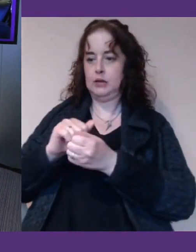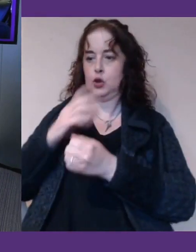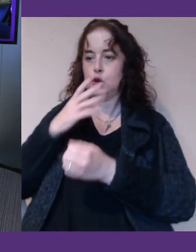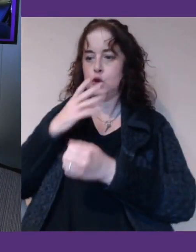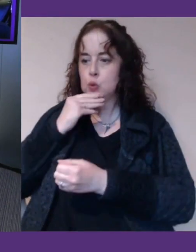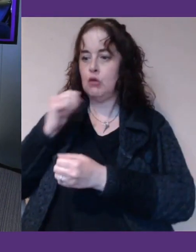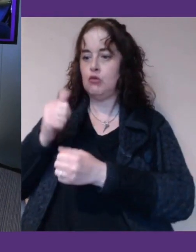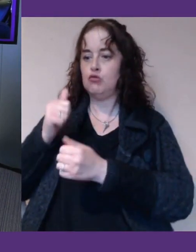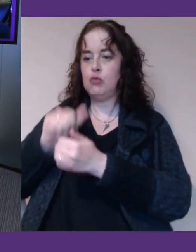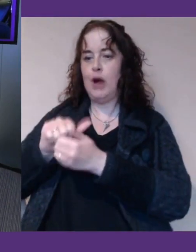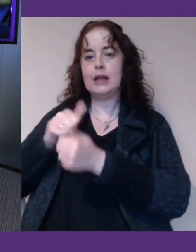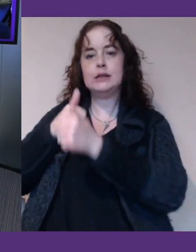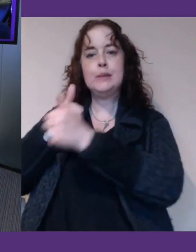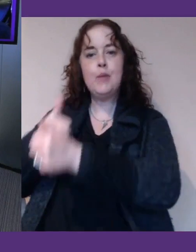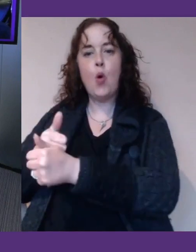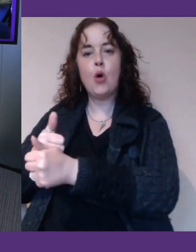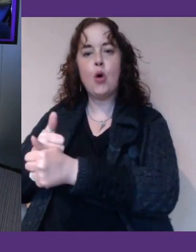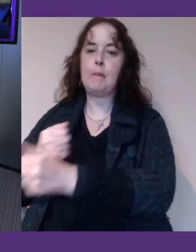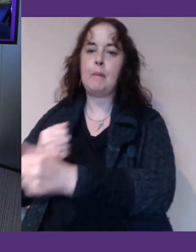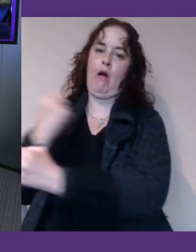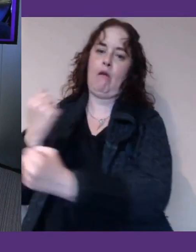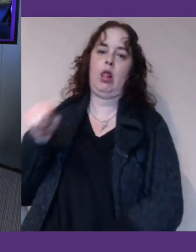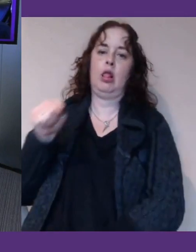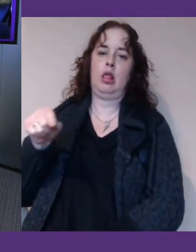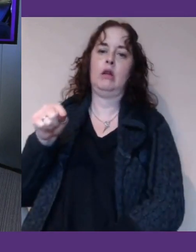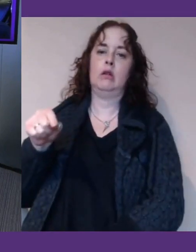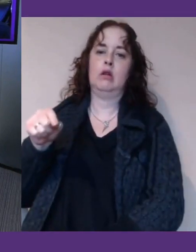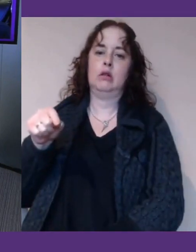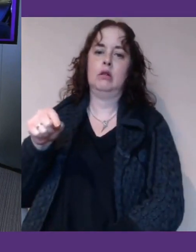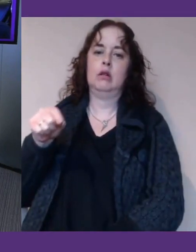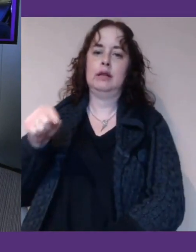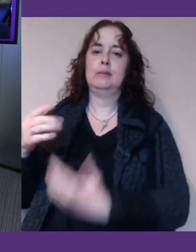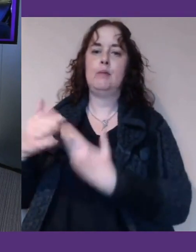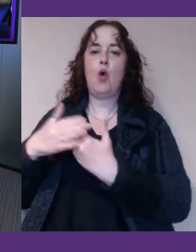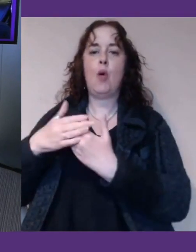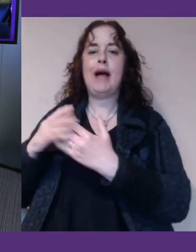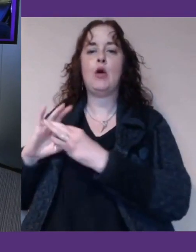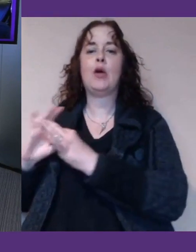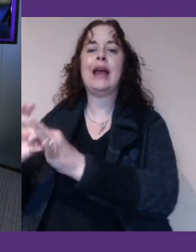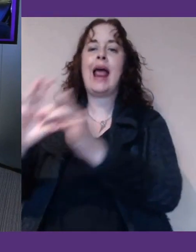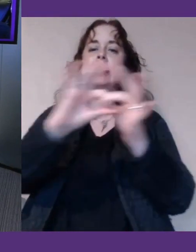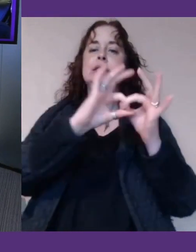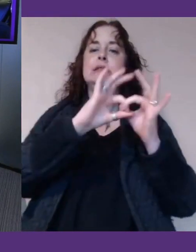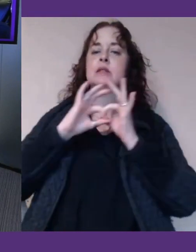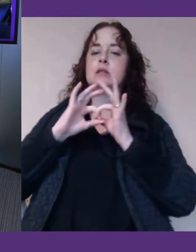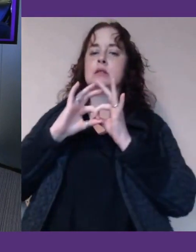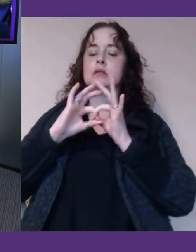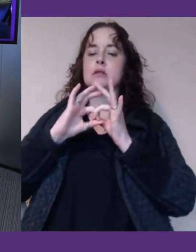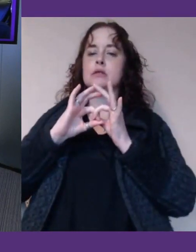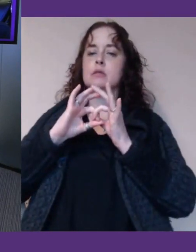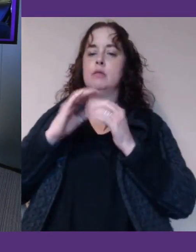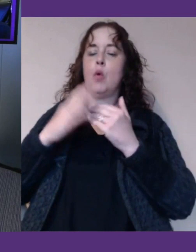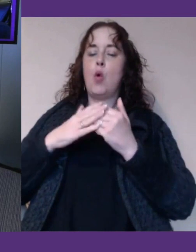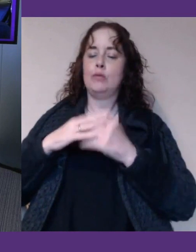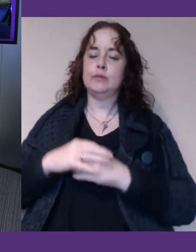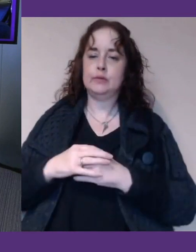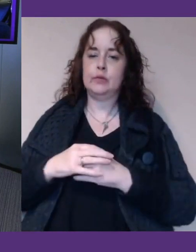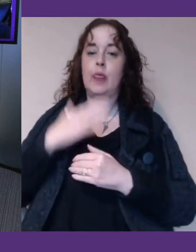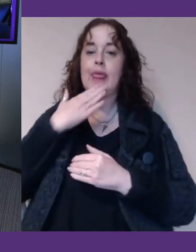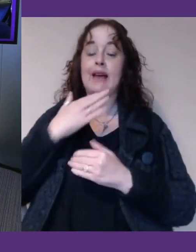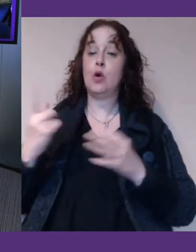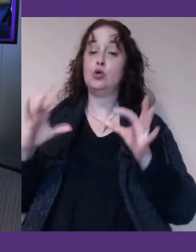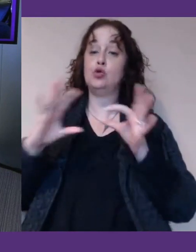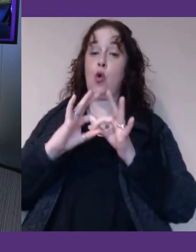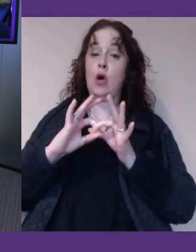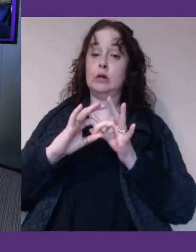than when we end up debating carrots and sticks. It's much more about connecting up and joining across those different divides. So, thank you so much for joining us. It's been a